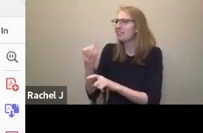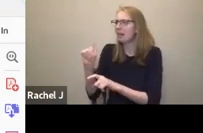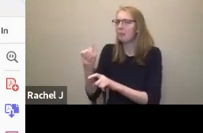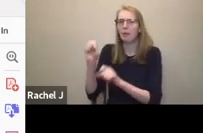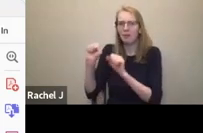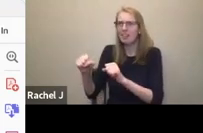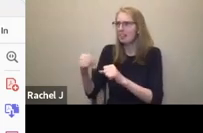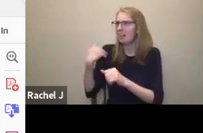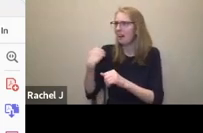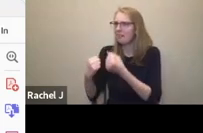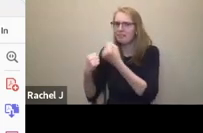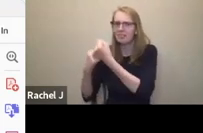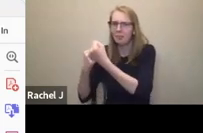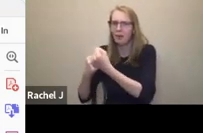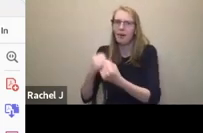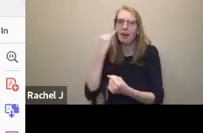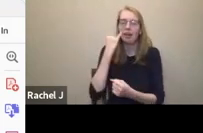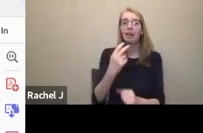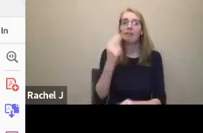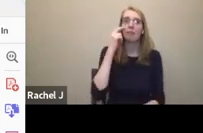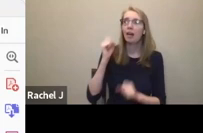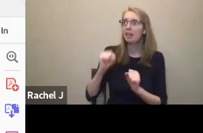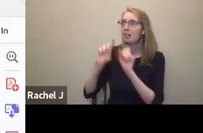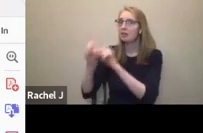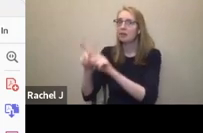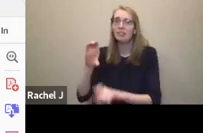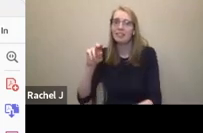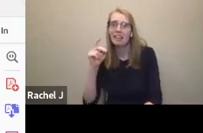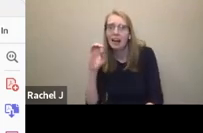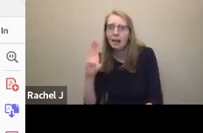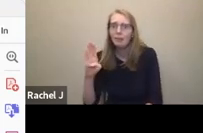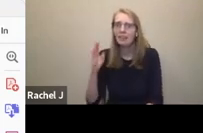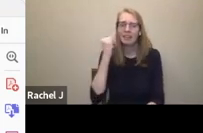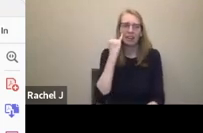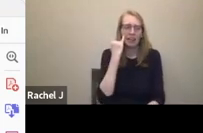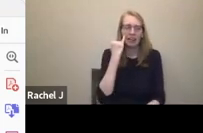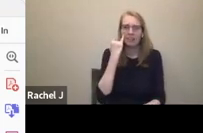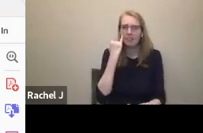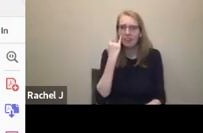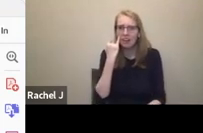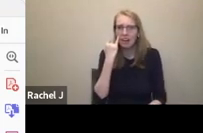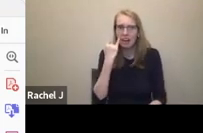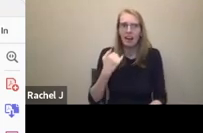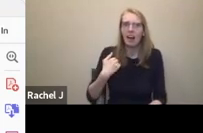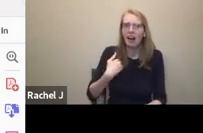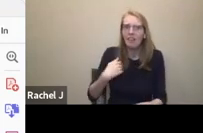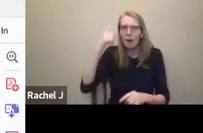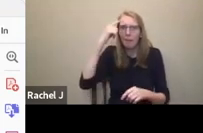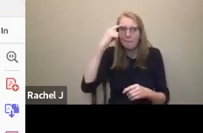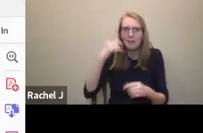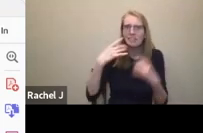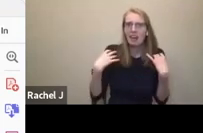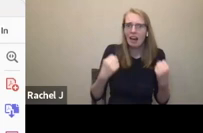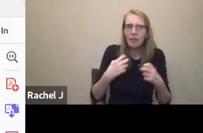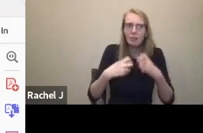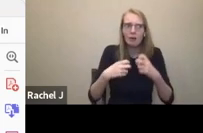National Institute for the Blind. If you're mentally ill, you go to the Canadian, what's it called? Canadian Mental Health Association. So it's basically where